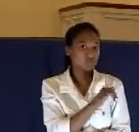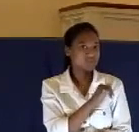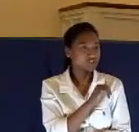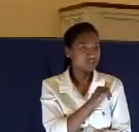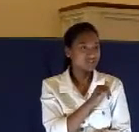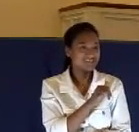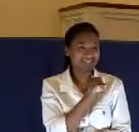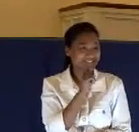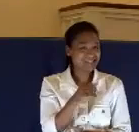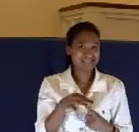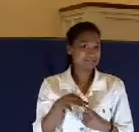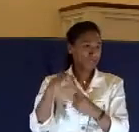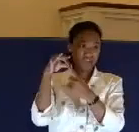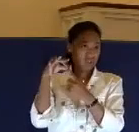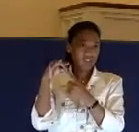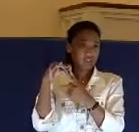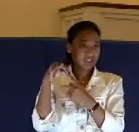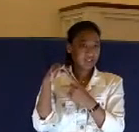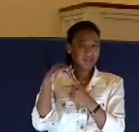There's no merit in that.